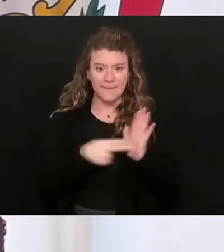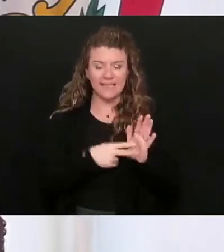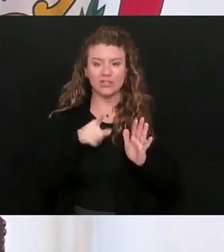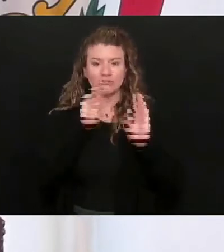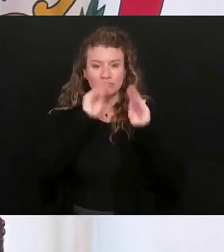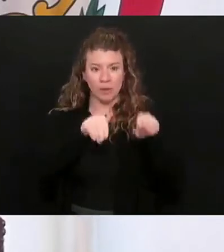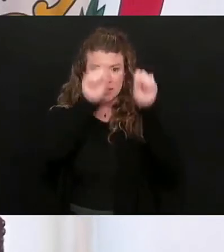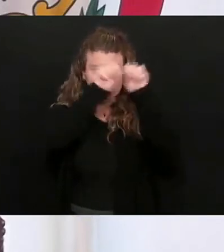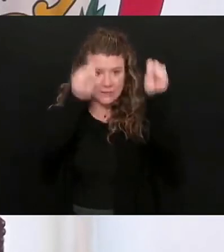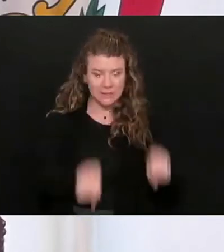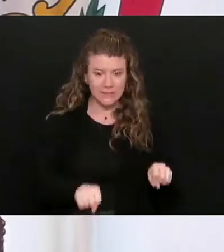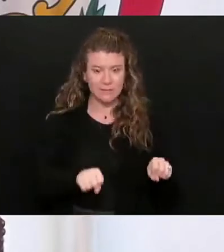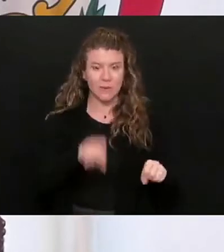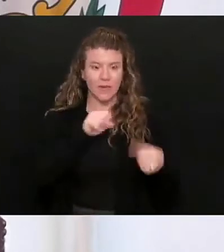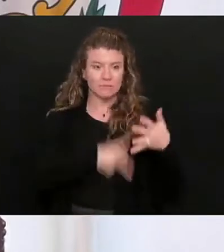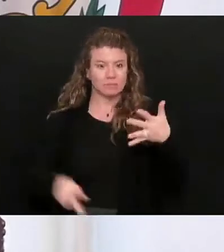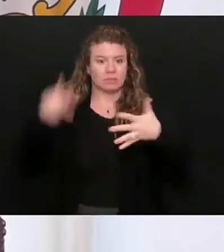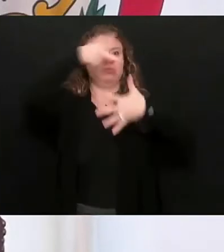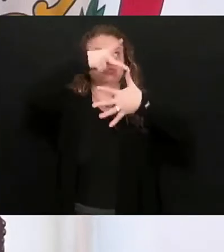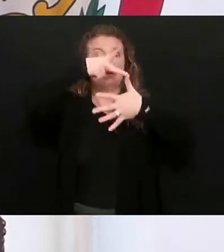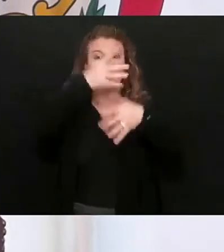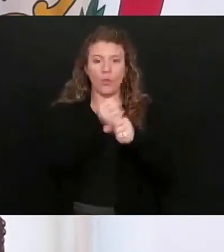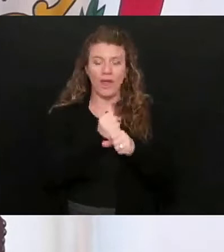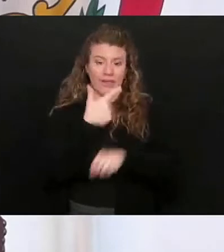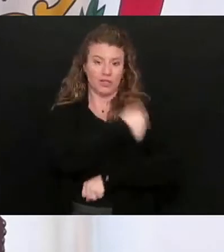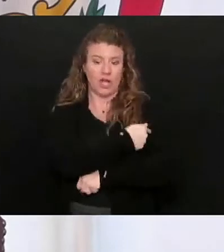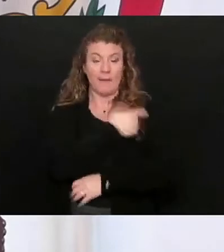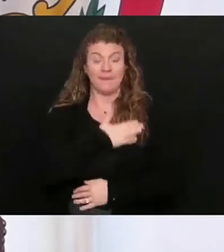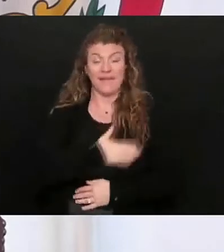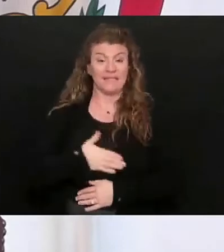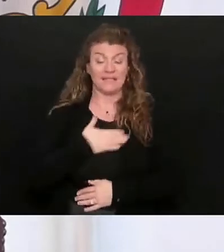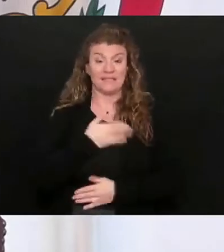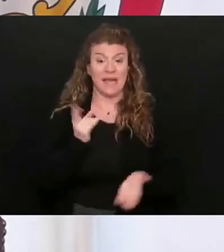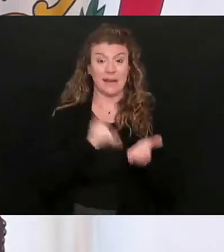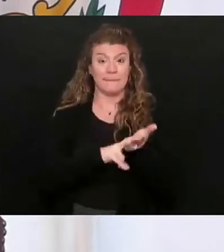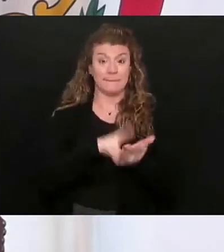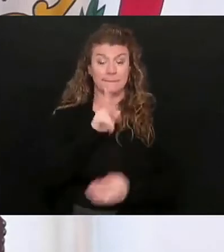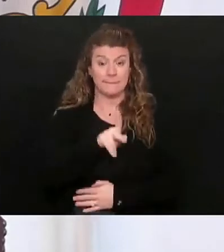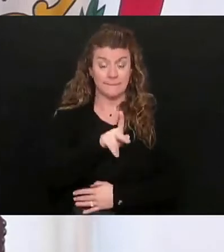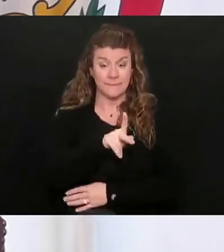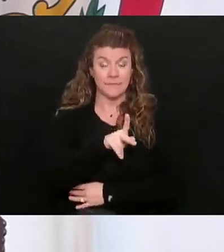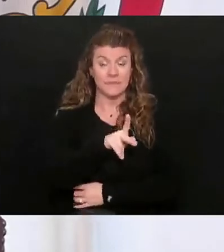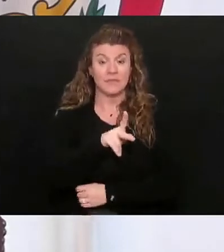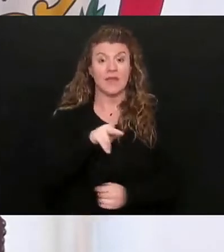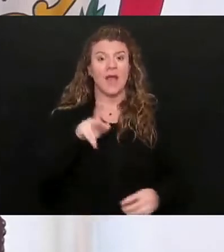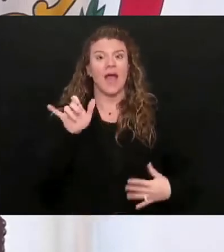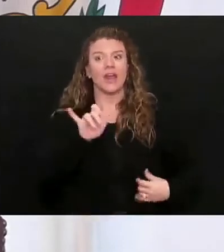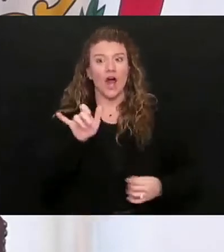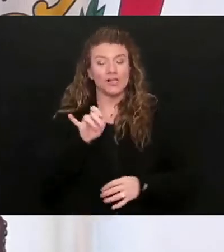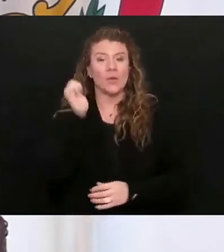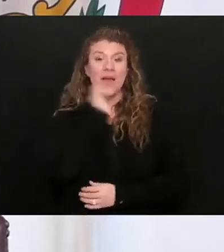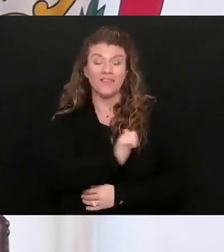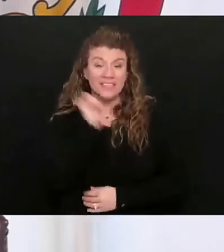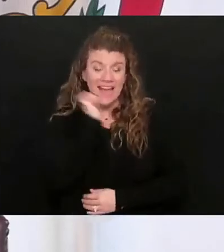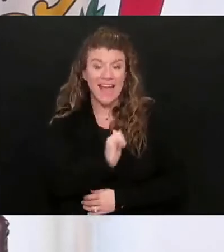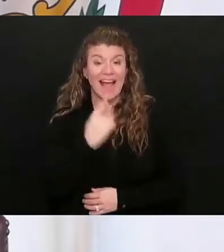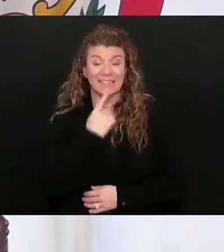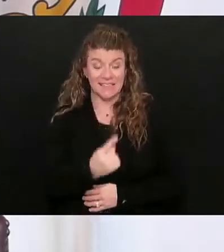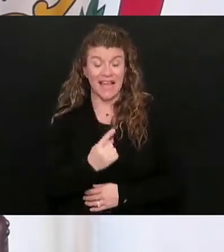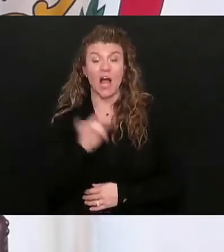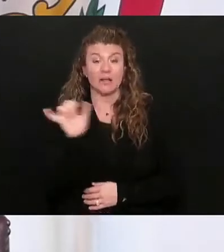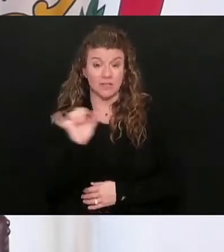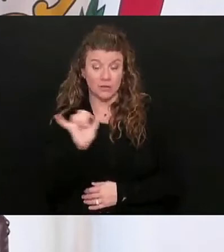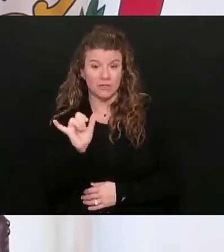system and get you the shot. Please sign up. And also, you hear me every day say to them,